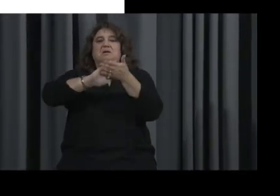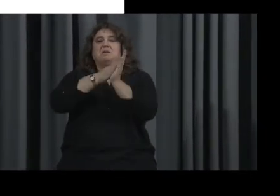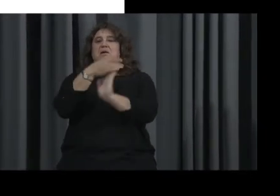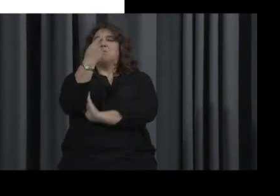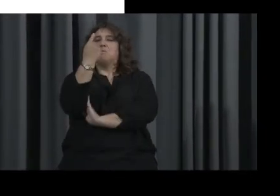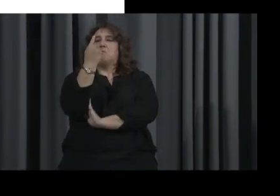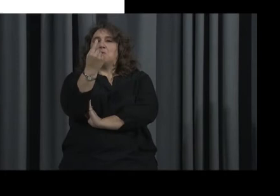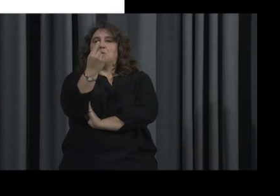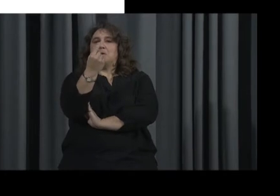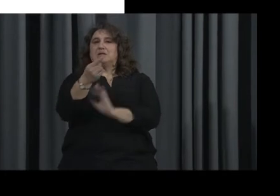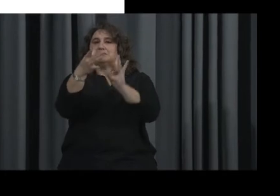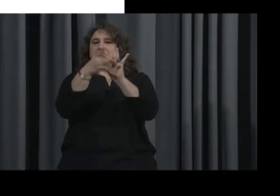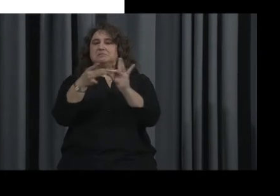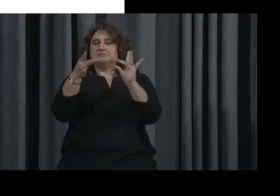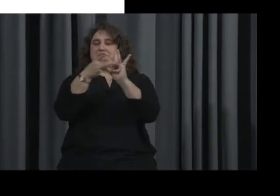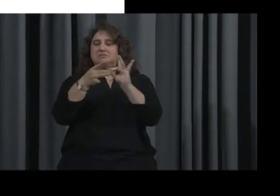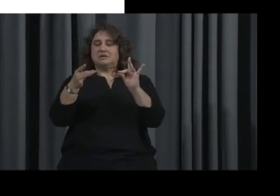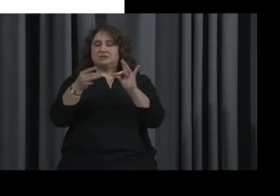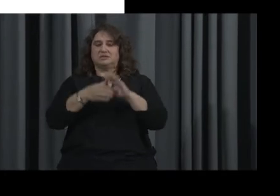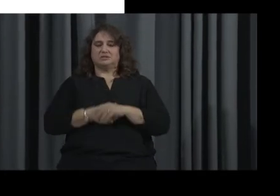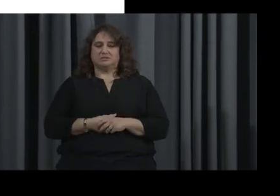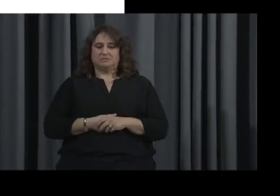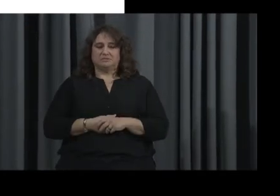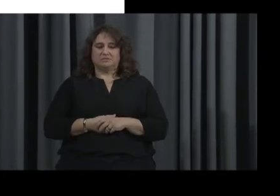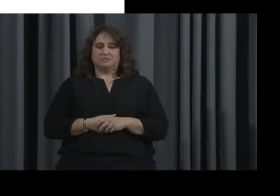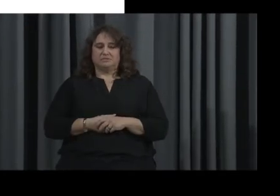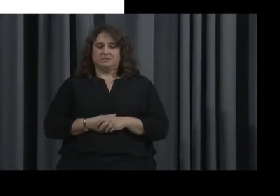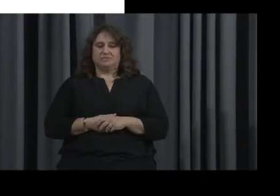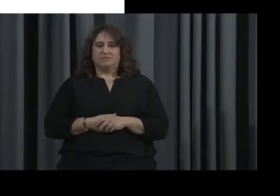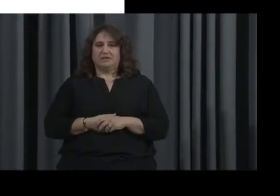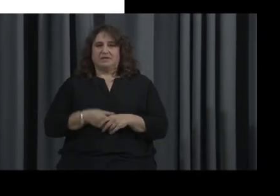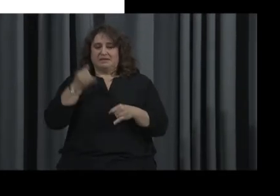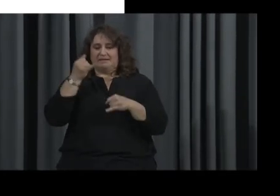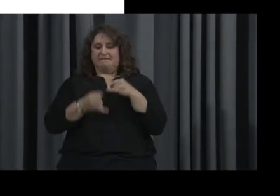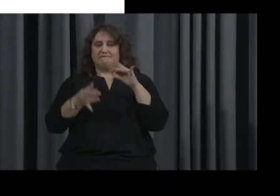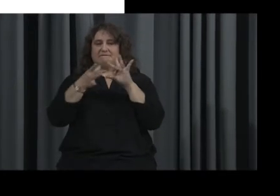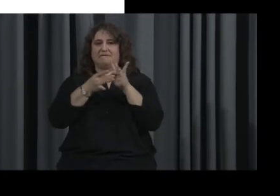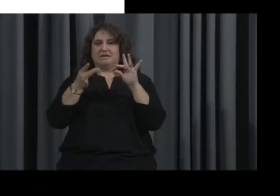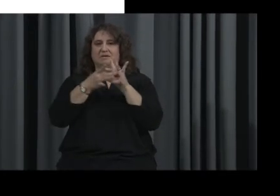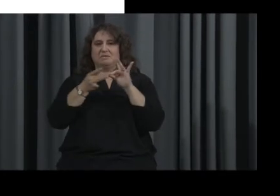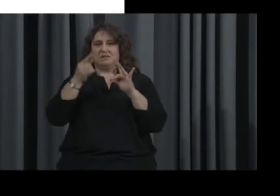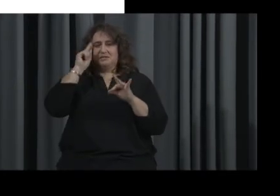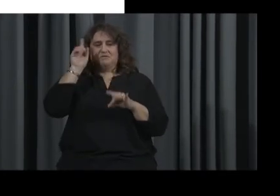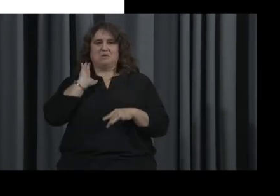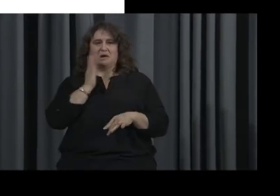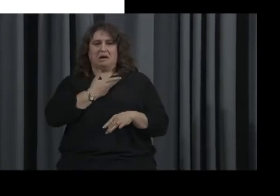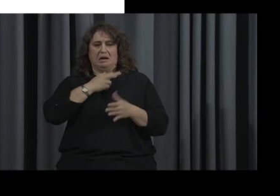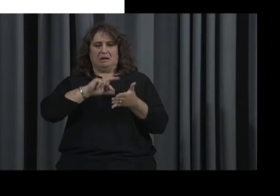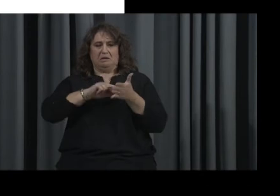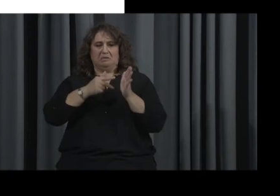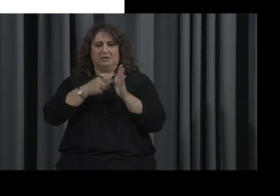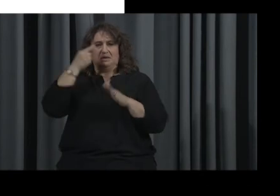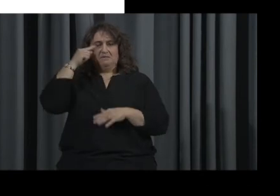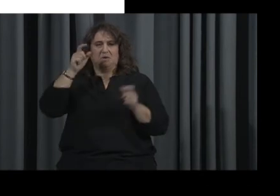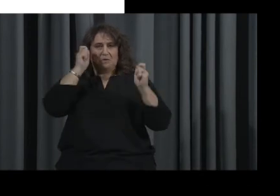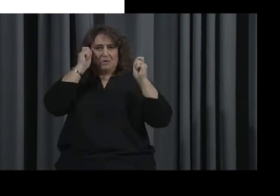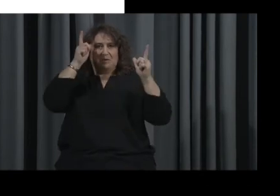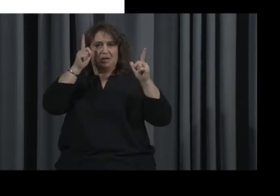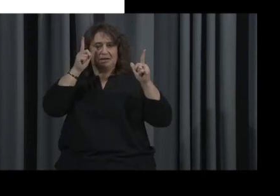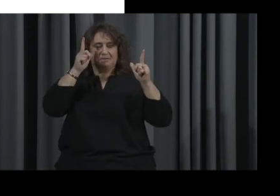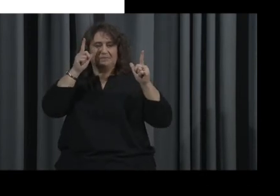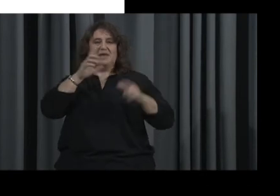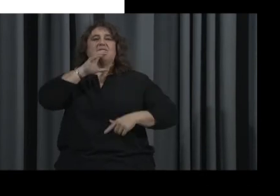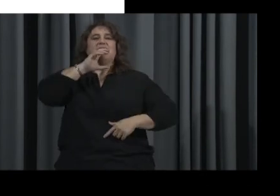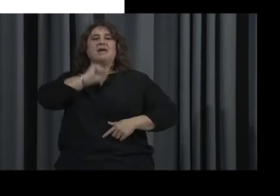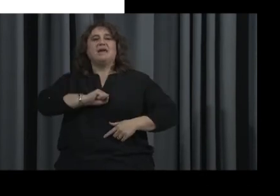me know what you think. So our final statement is, aging in the new